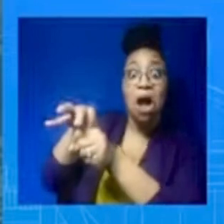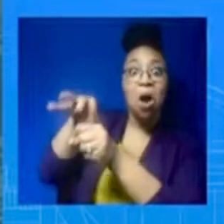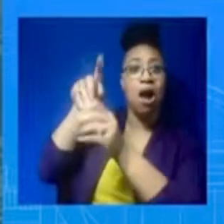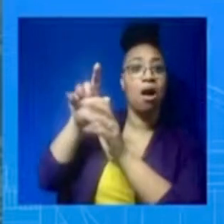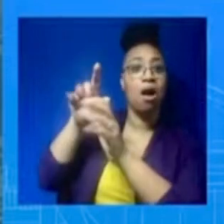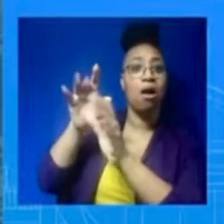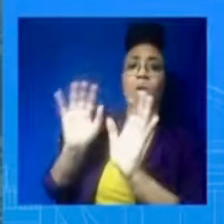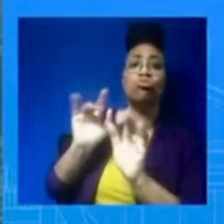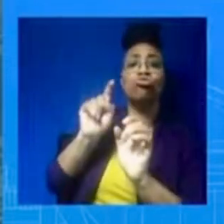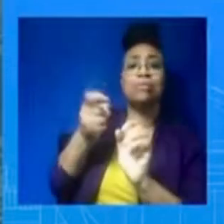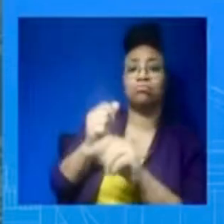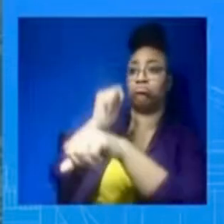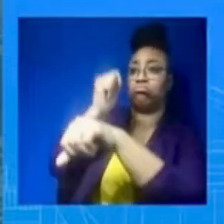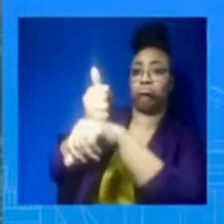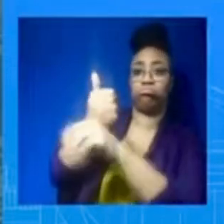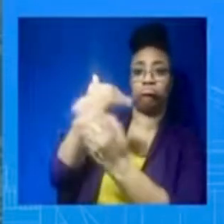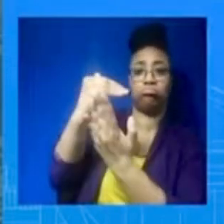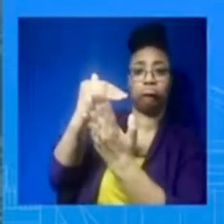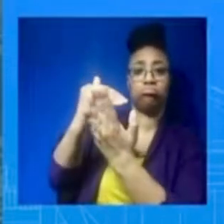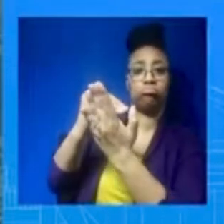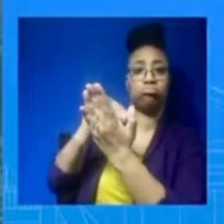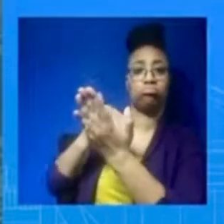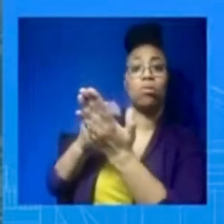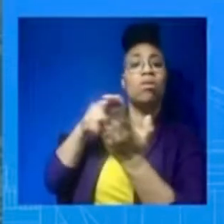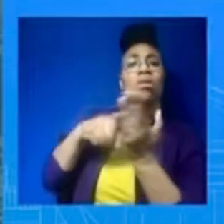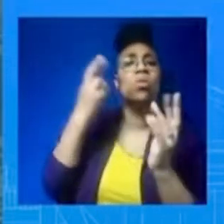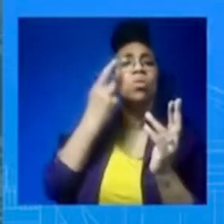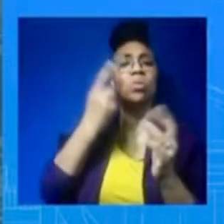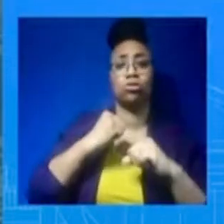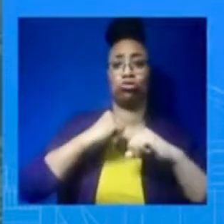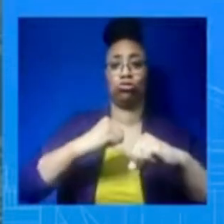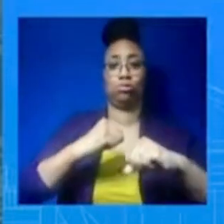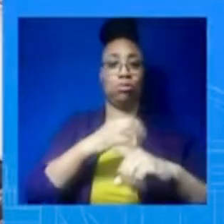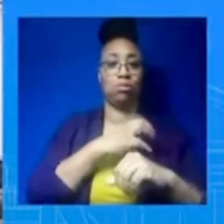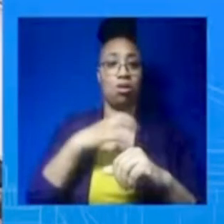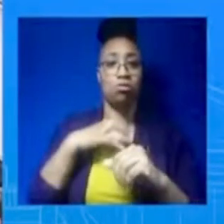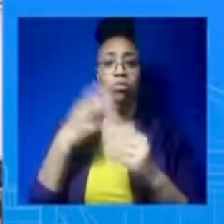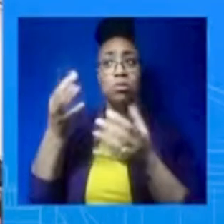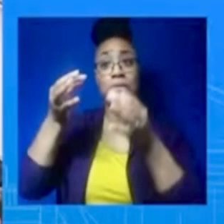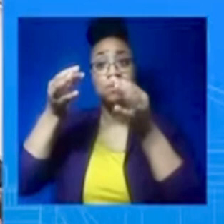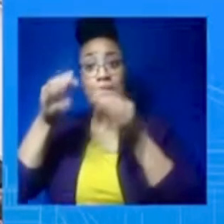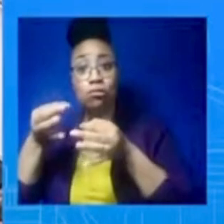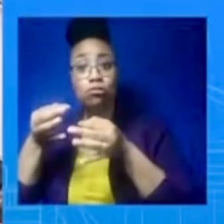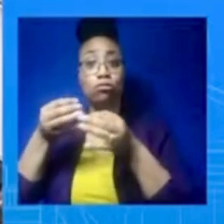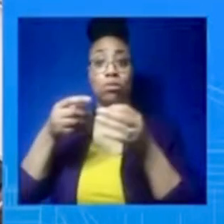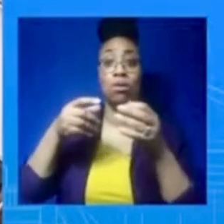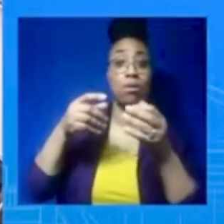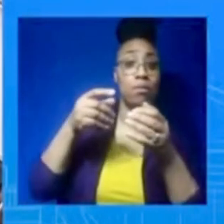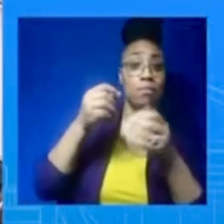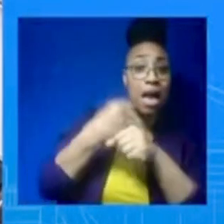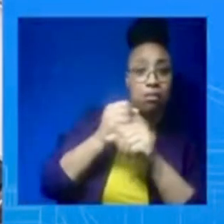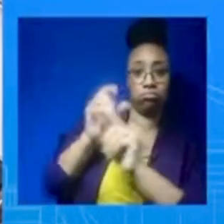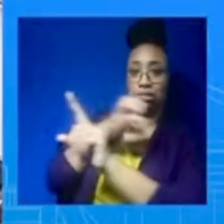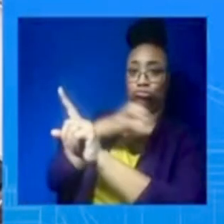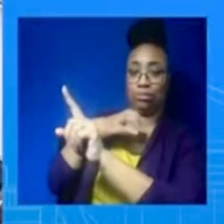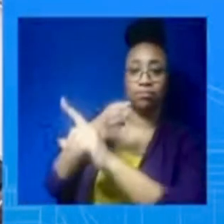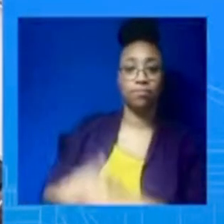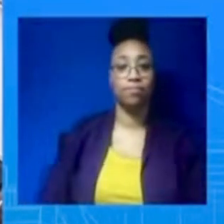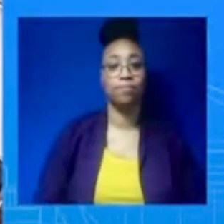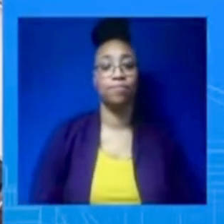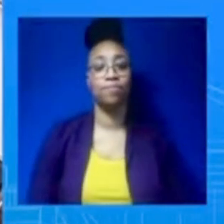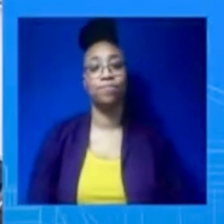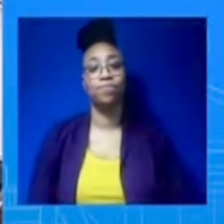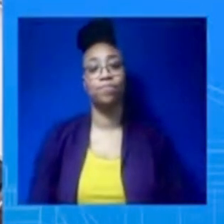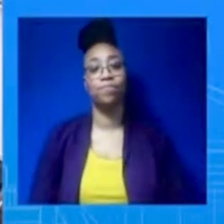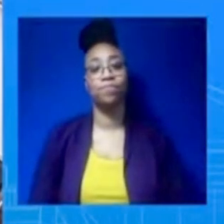with this. Thank you. The Pressure on the trip to Poland. Polls show American support for support for Ukraine has softened somewhat.